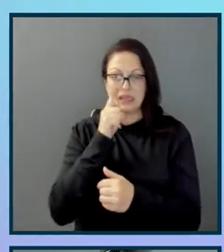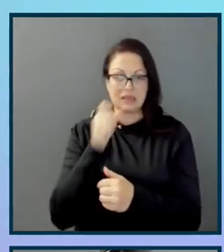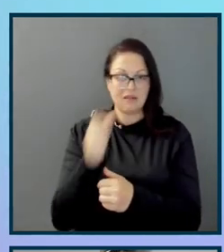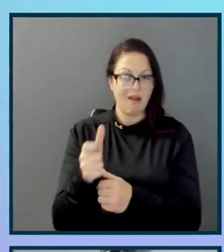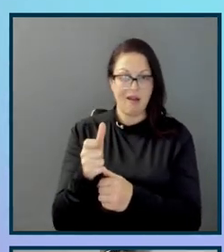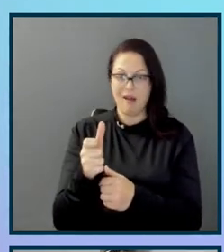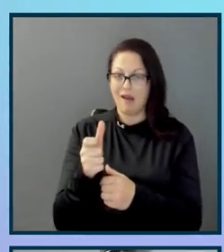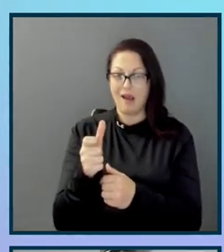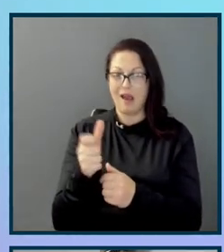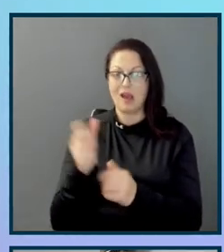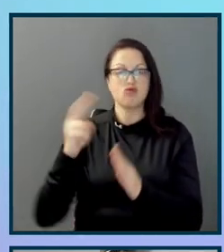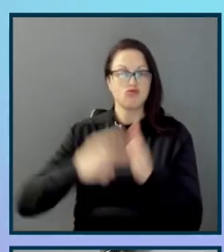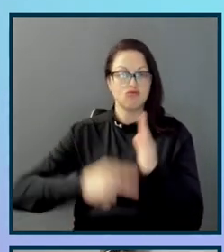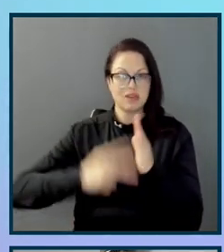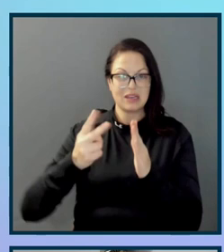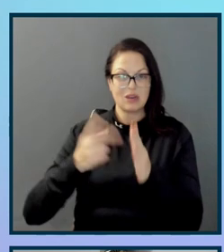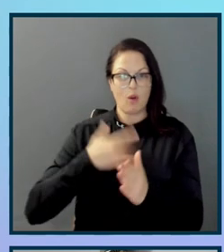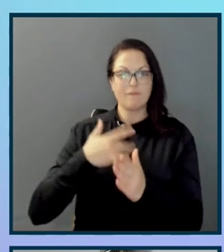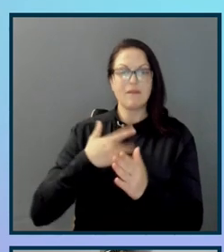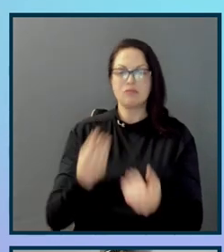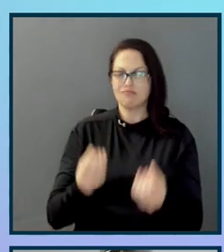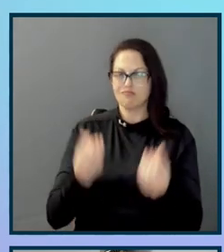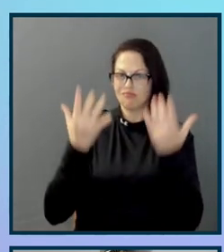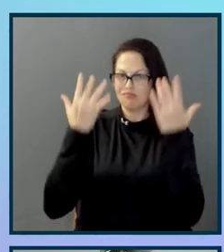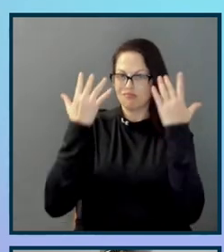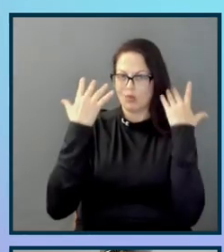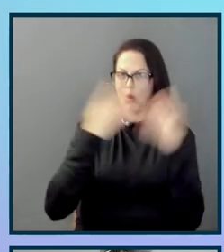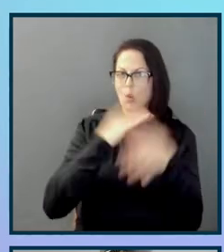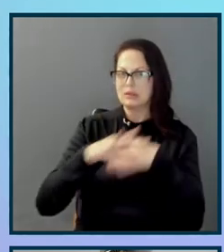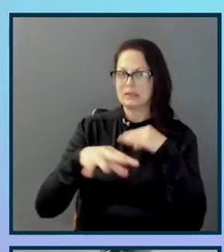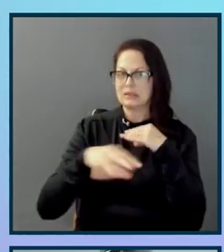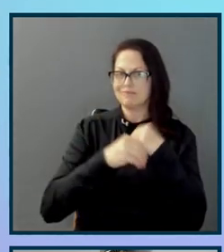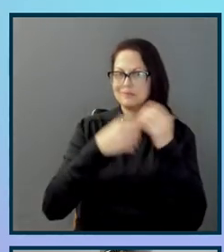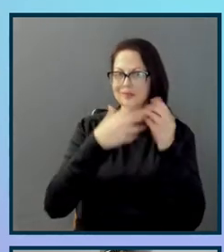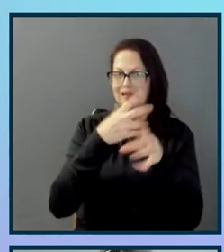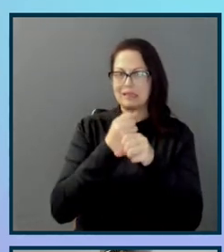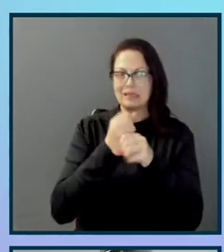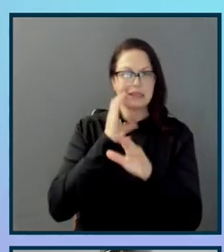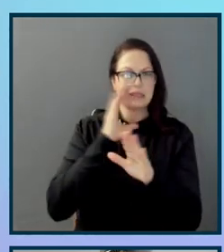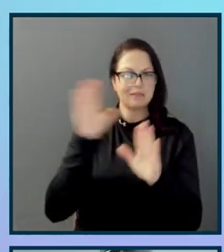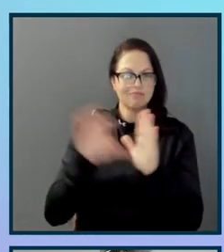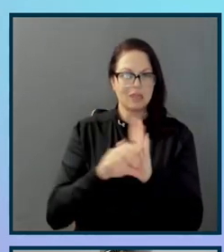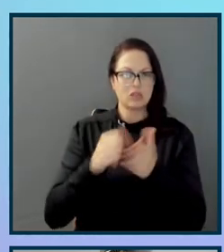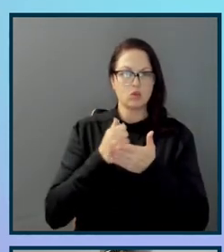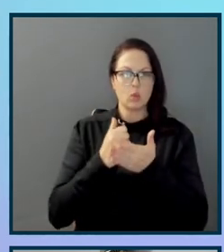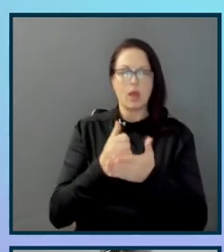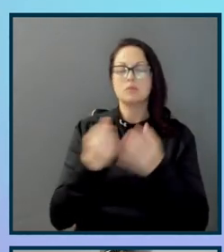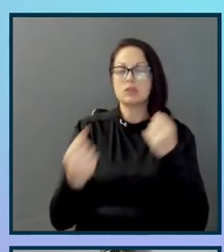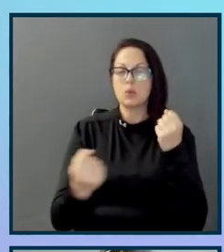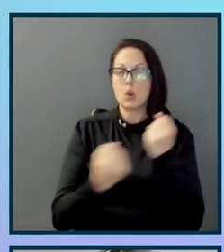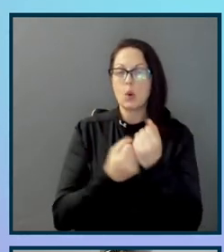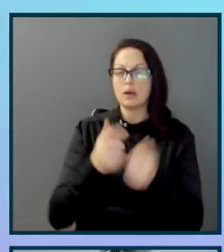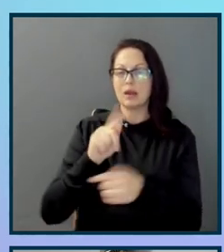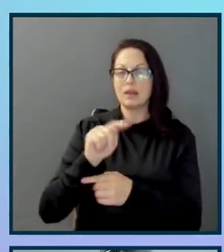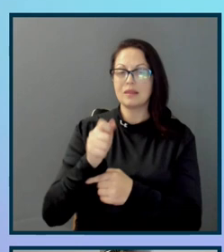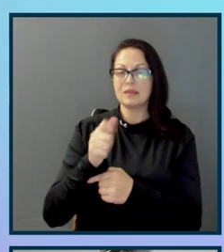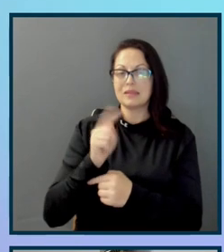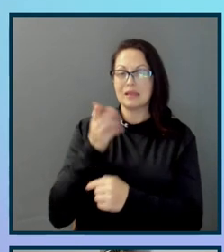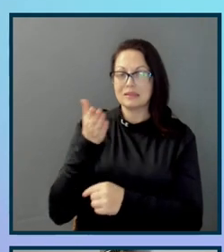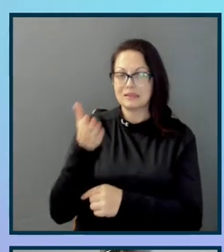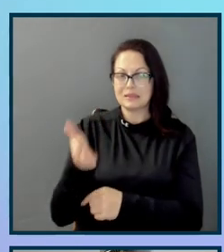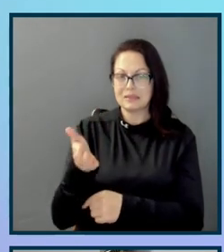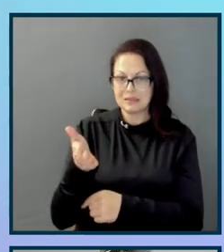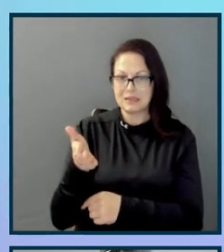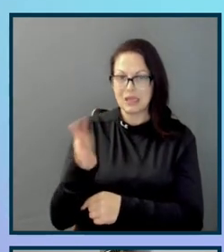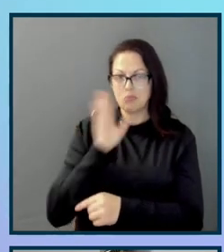overwhelmed, going in and supplementing succinct images to help support the text that's there and help break up and